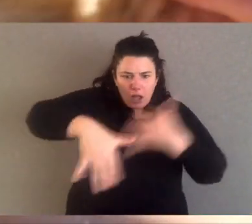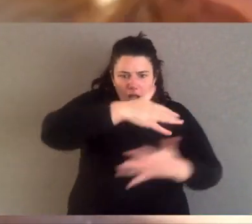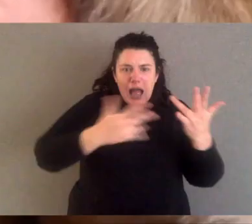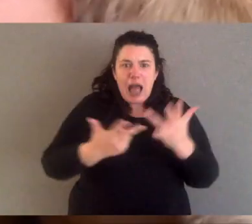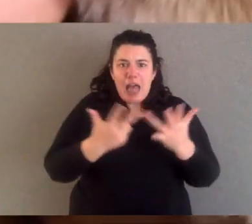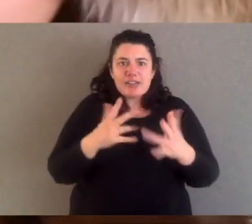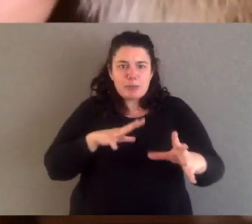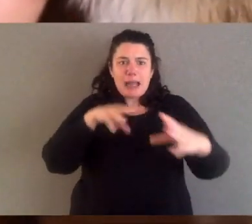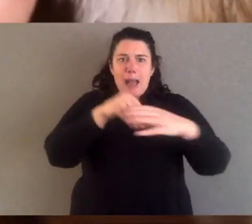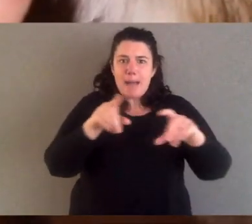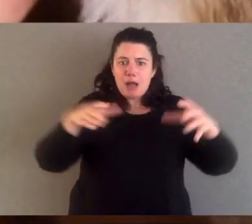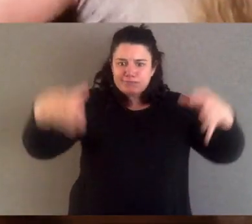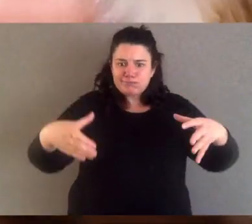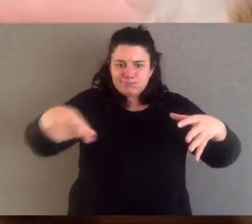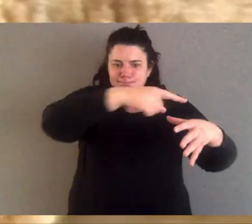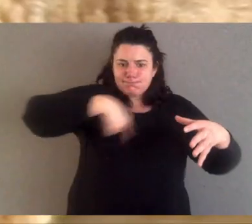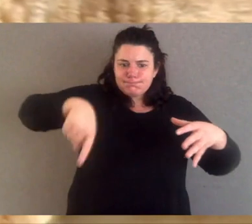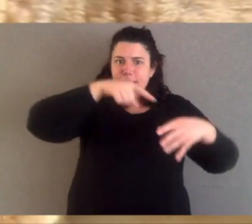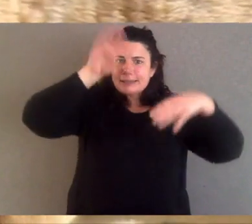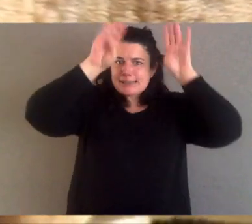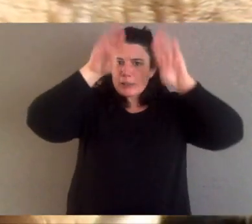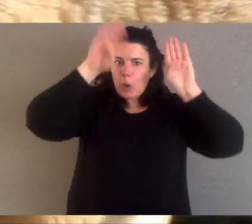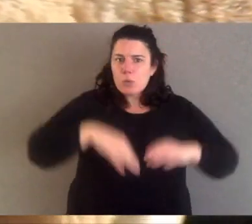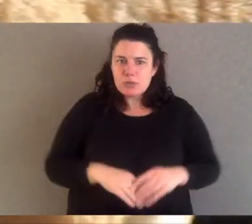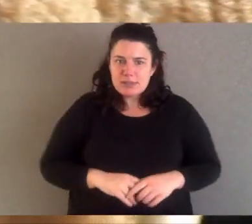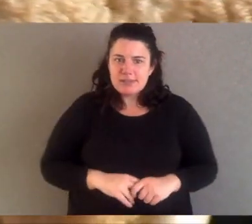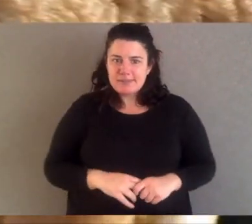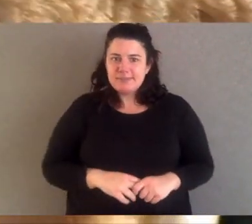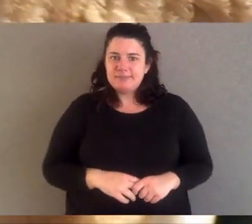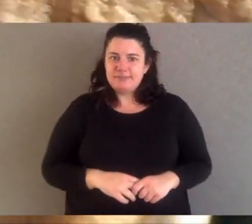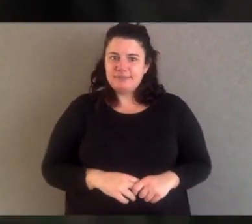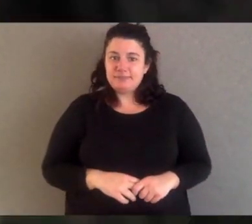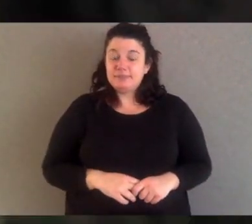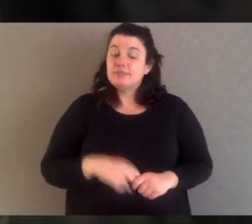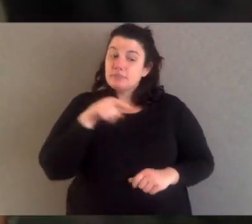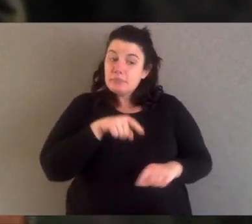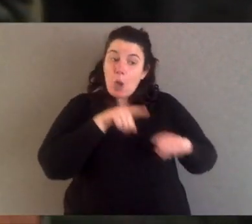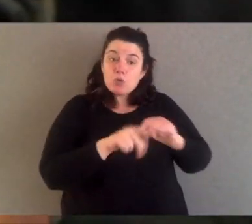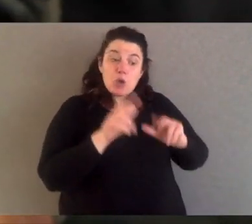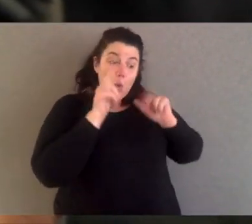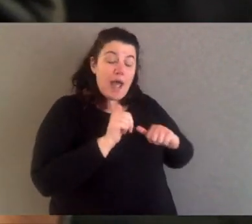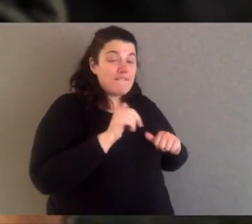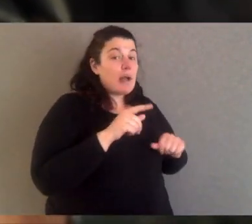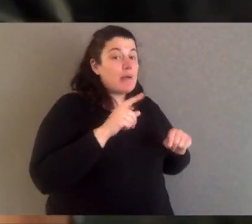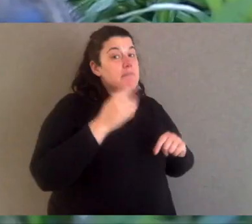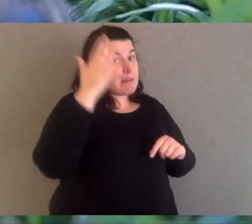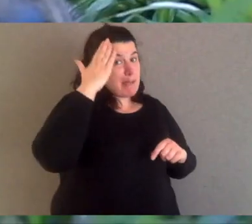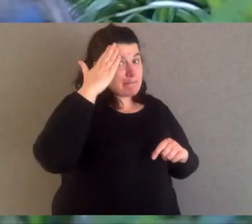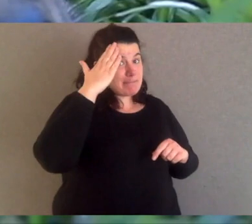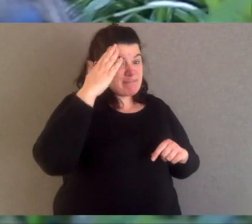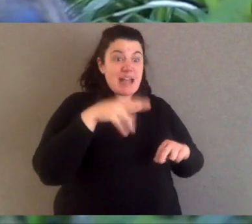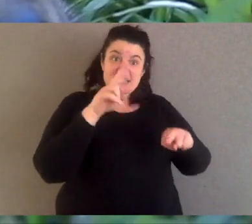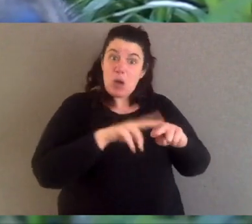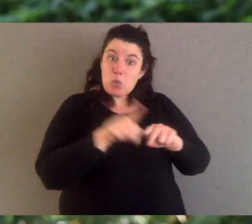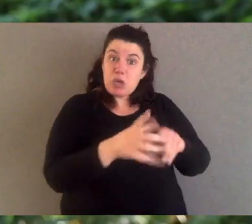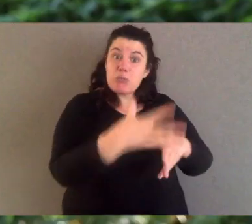as puppies they're mostly cared for by mum, but dad also has a role. Now the dingoes will be in a pack. You might